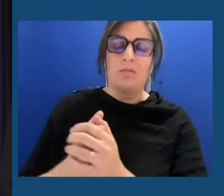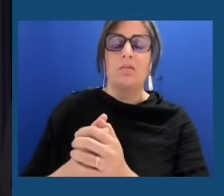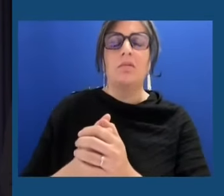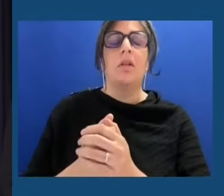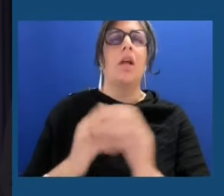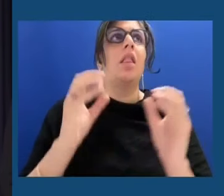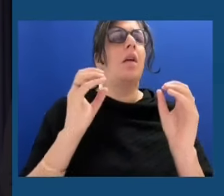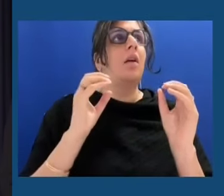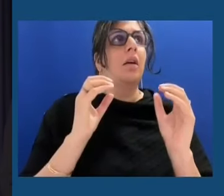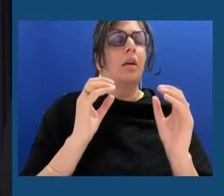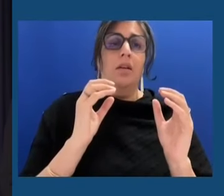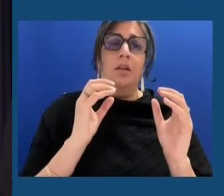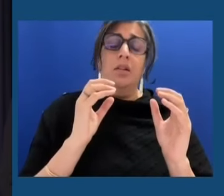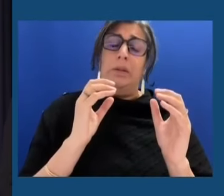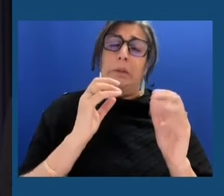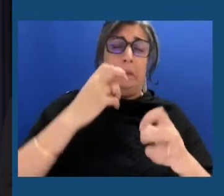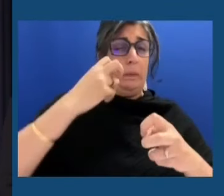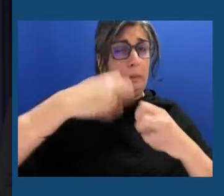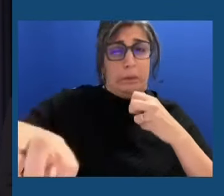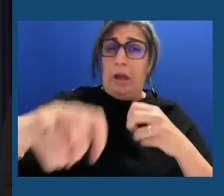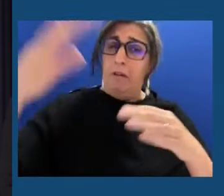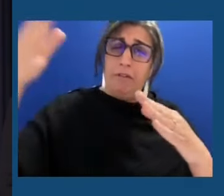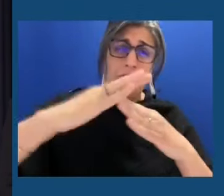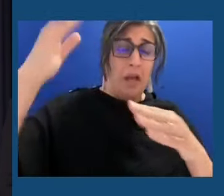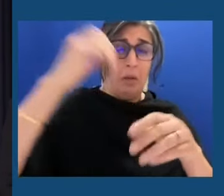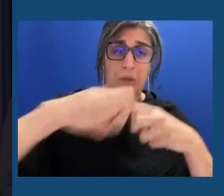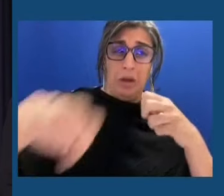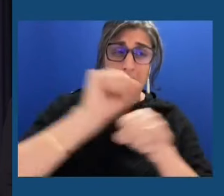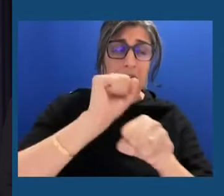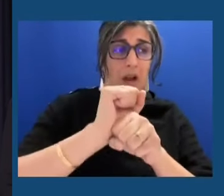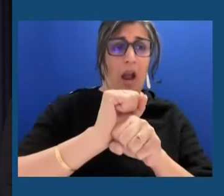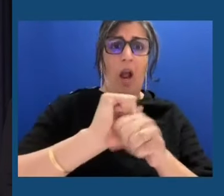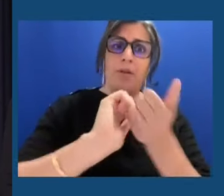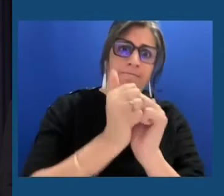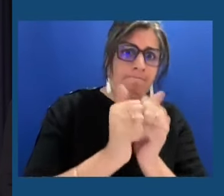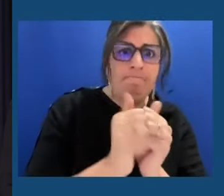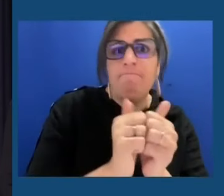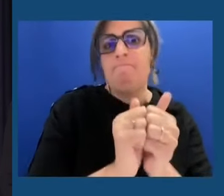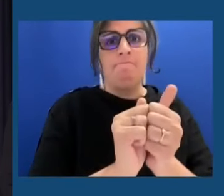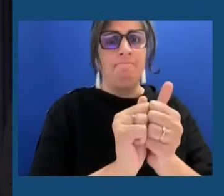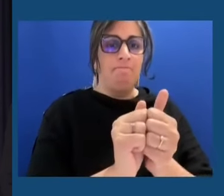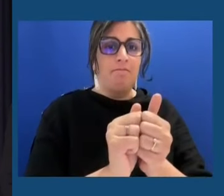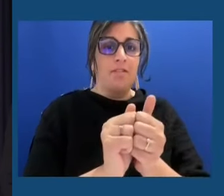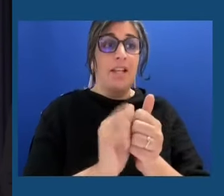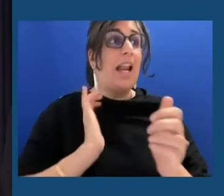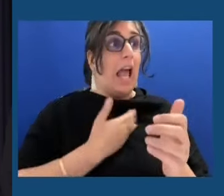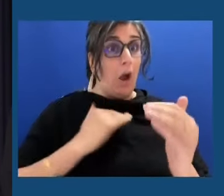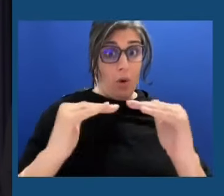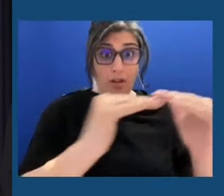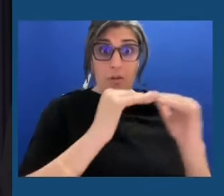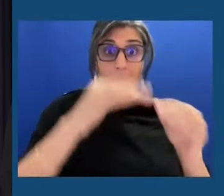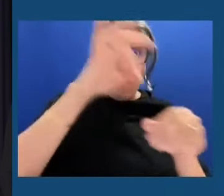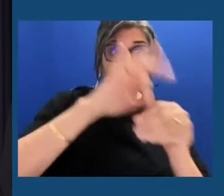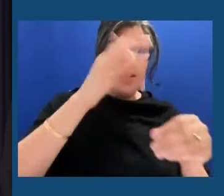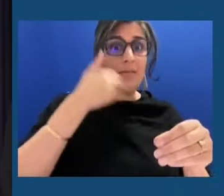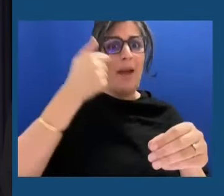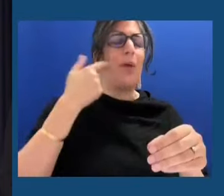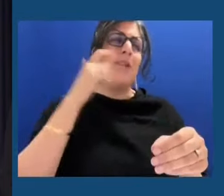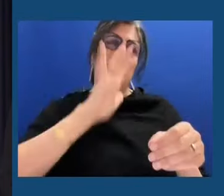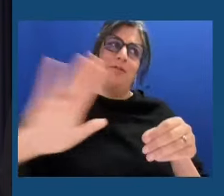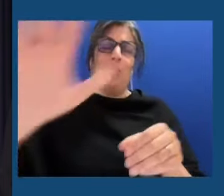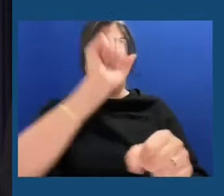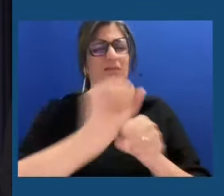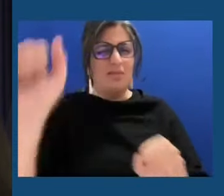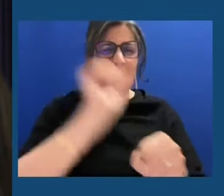than running for office, and our democracy is better off because of your efforts. We also achieved an important